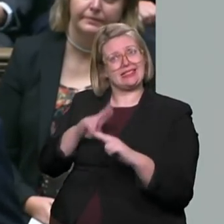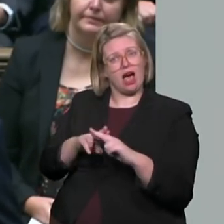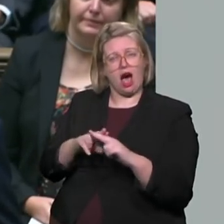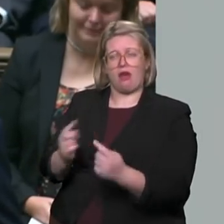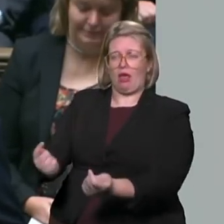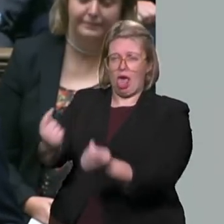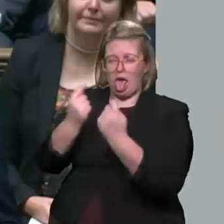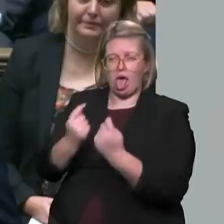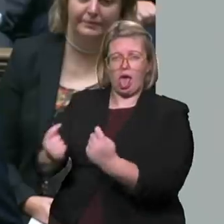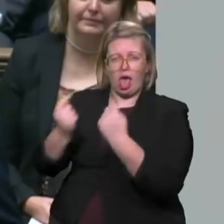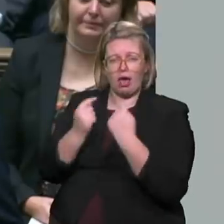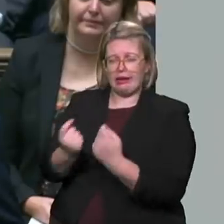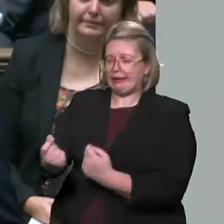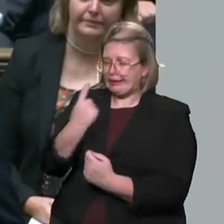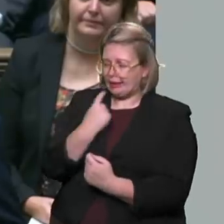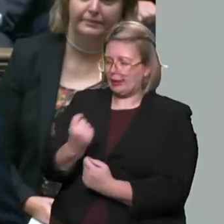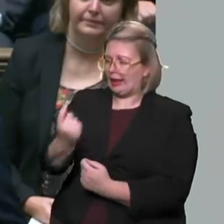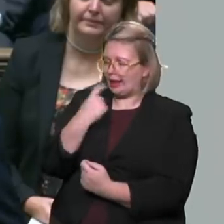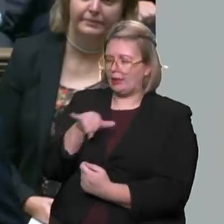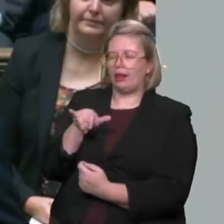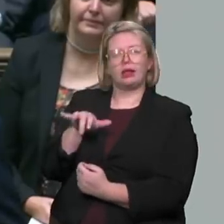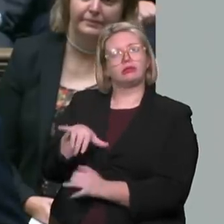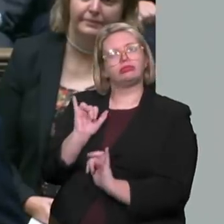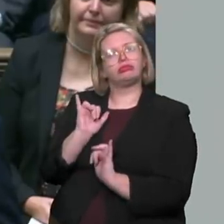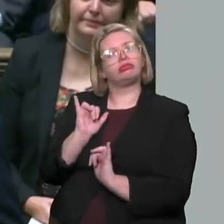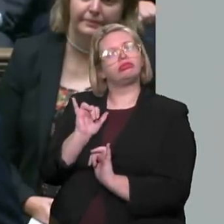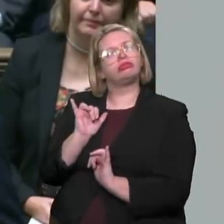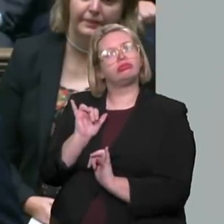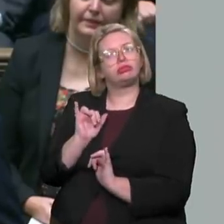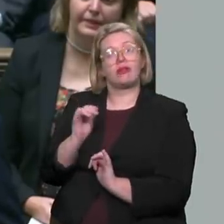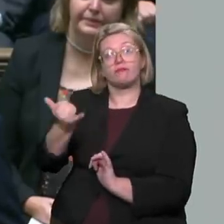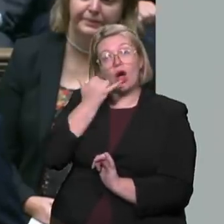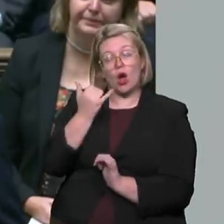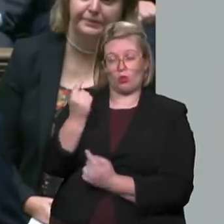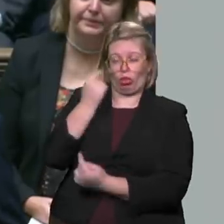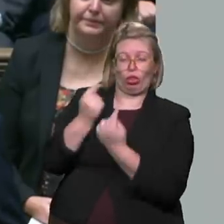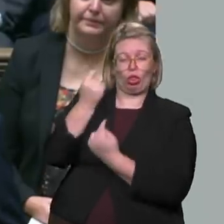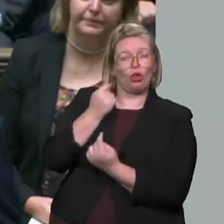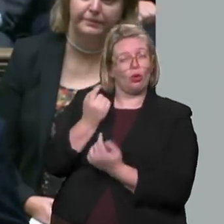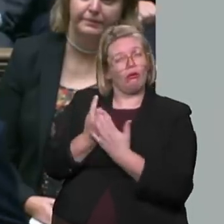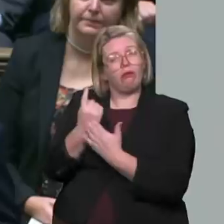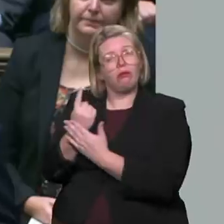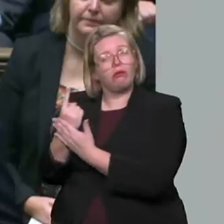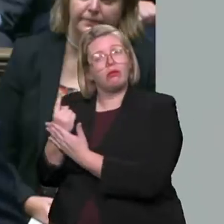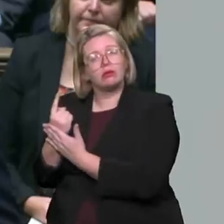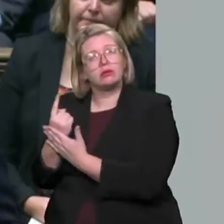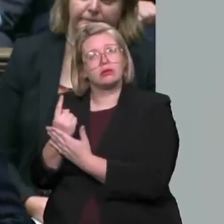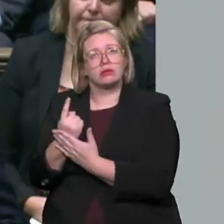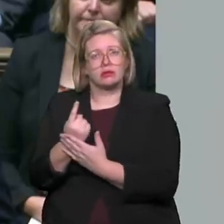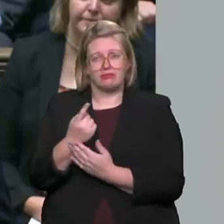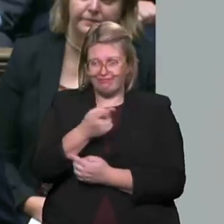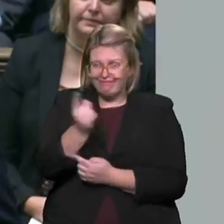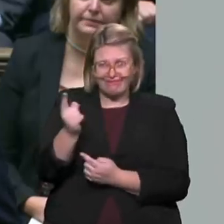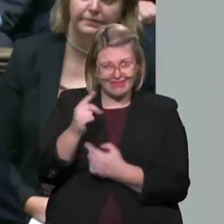abusive emails and correspondence, and they take the hostile phone calls. They are private